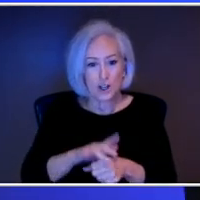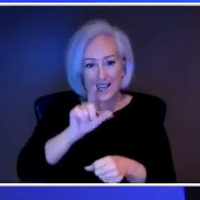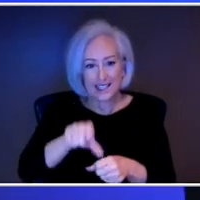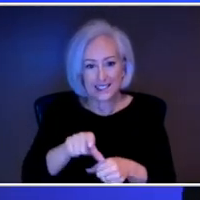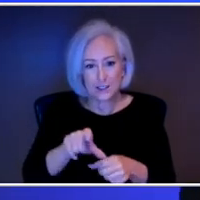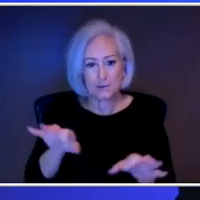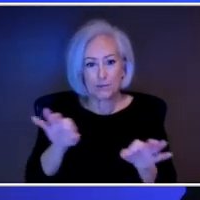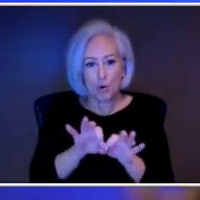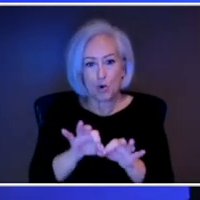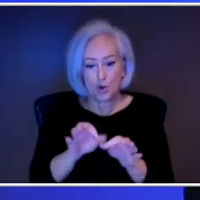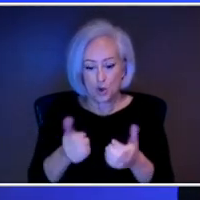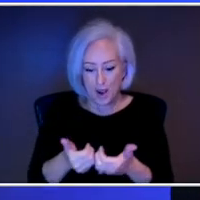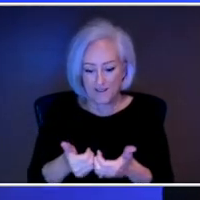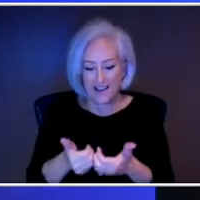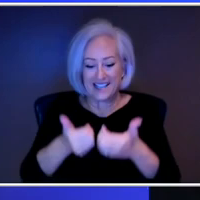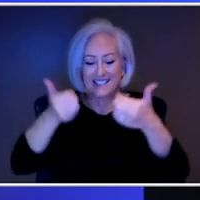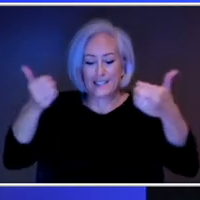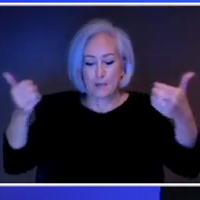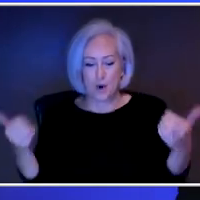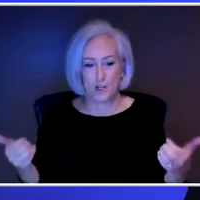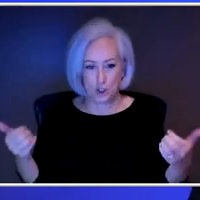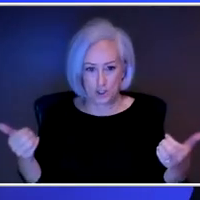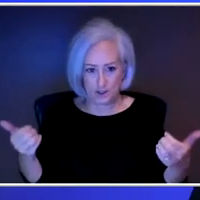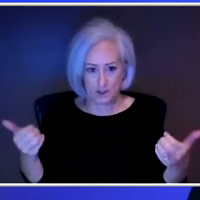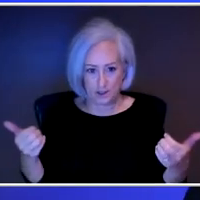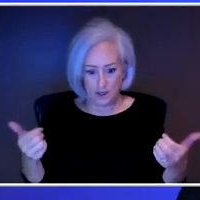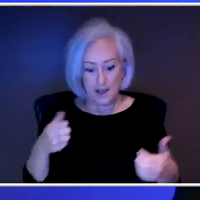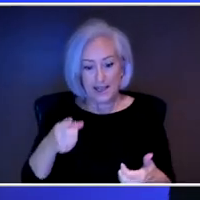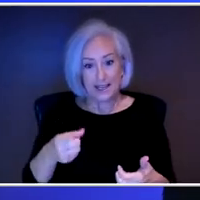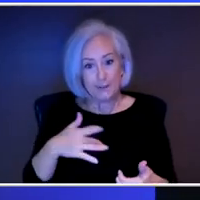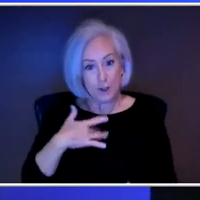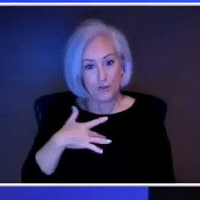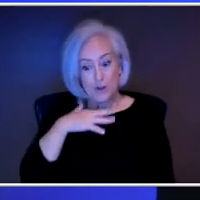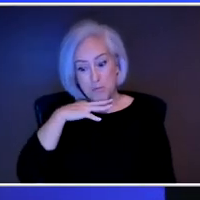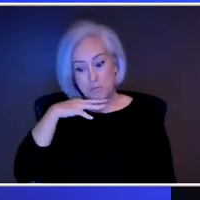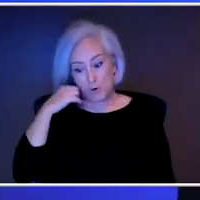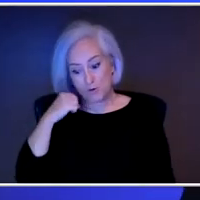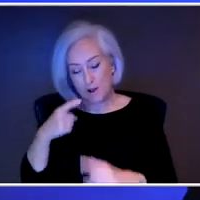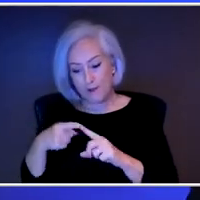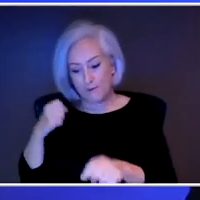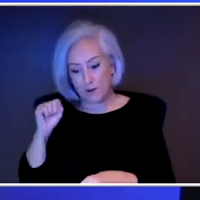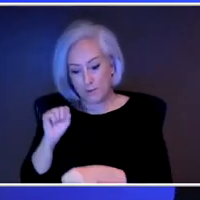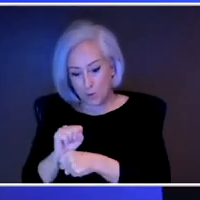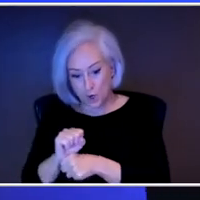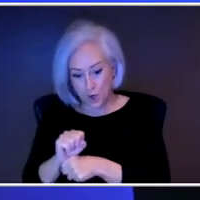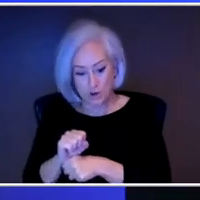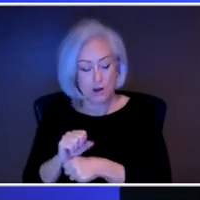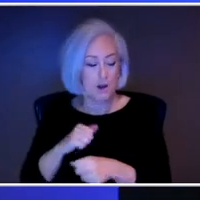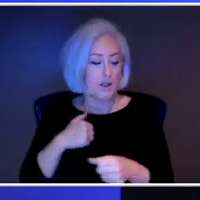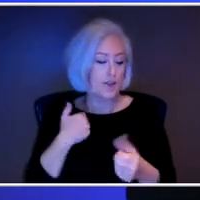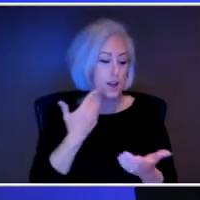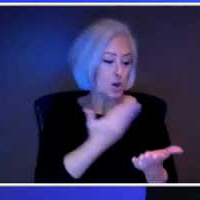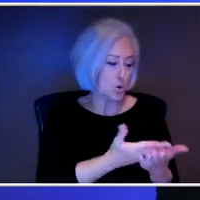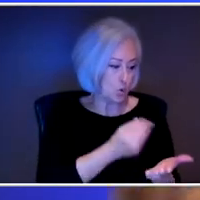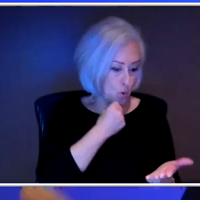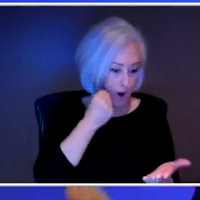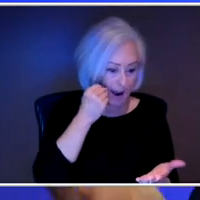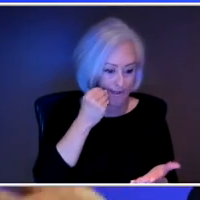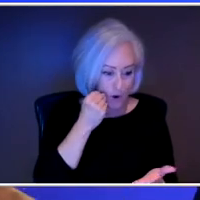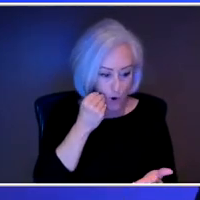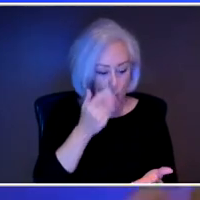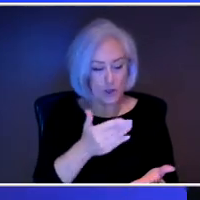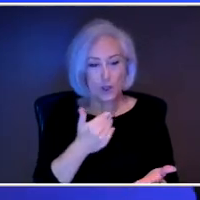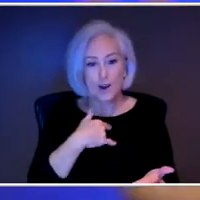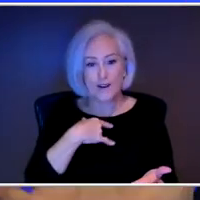take a toll as well. And so the more that we feel burned out at work and then we come home and for parents, you've got kids. It's like the job that never ends. They're